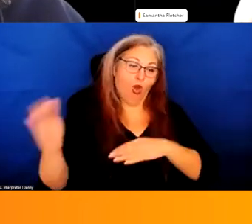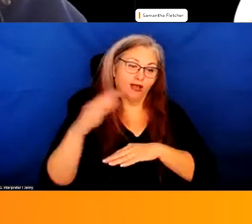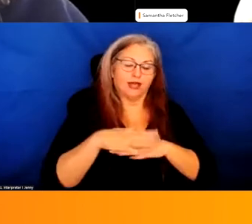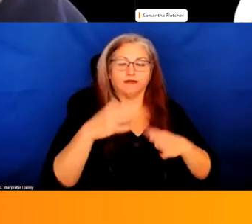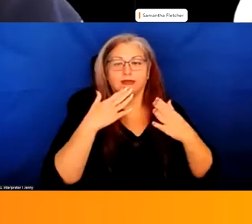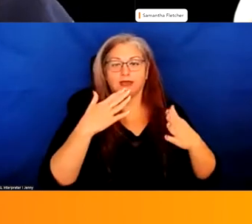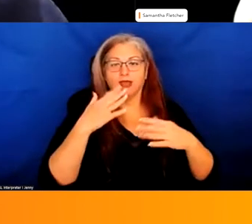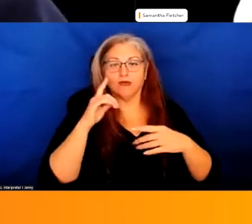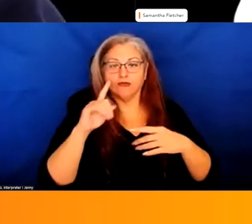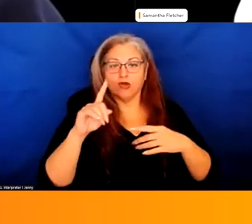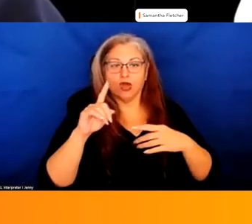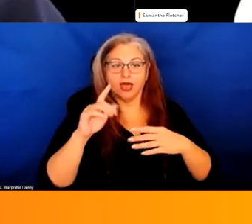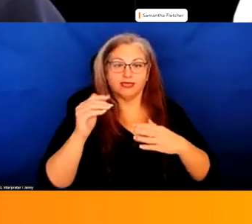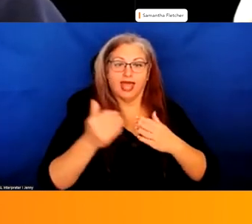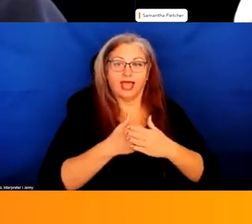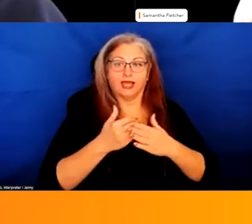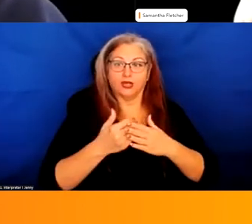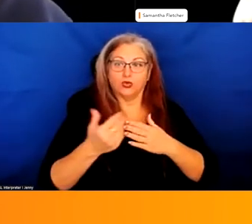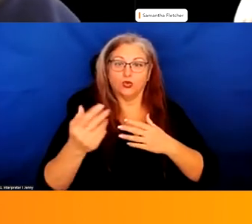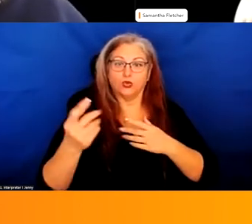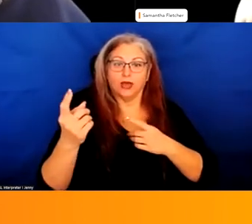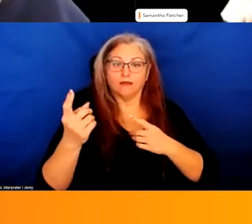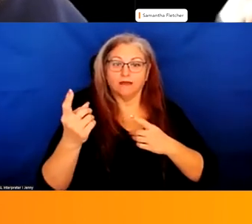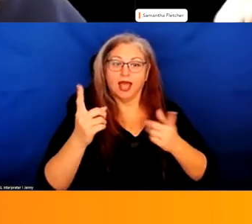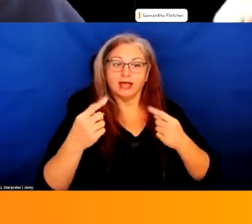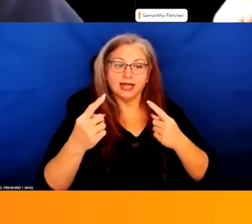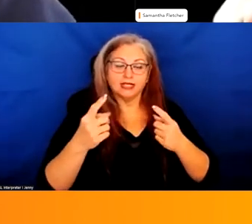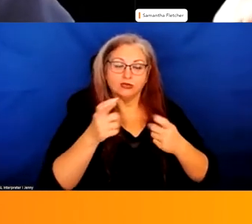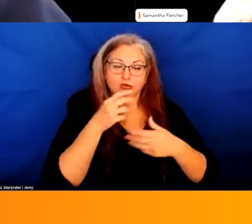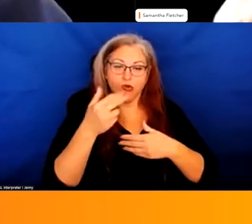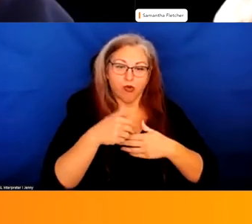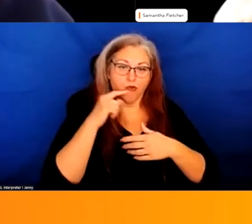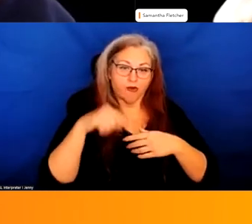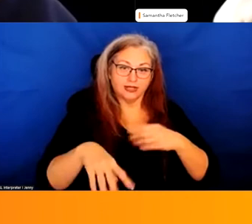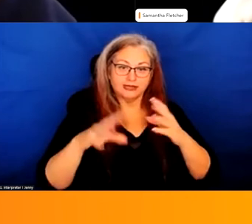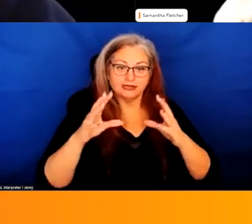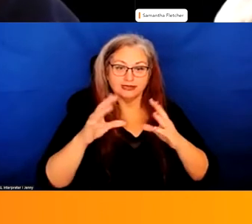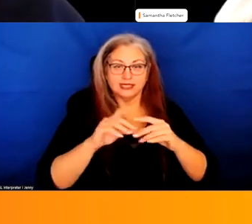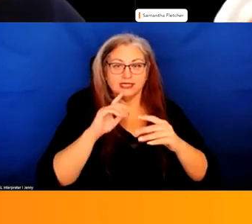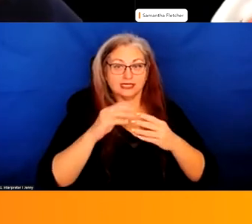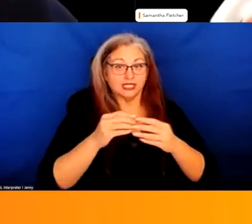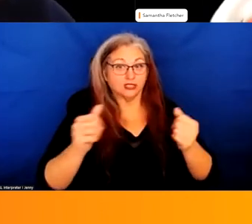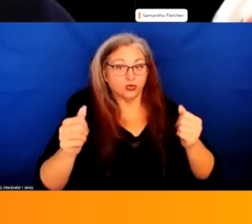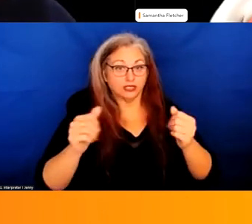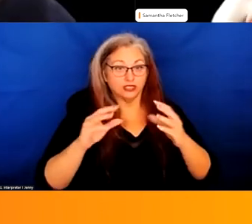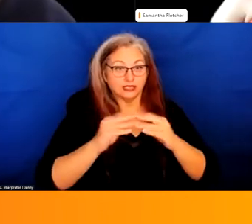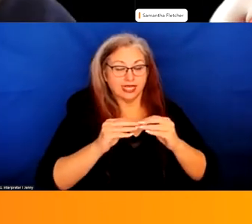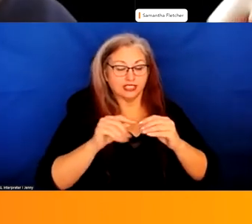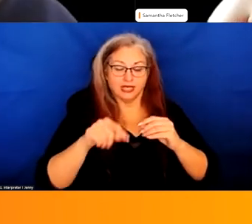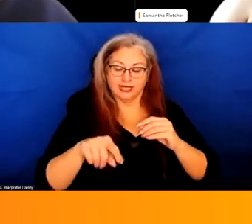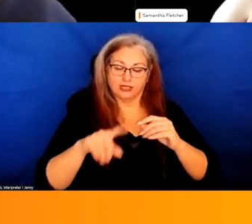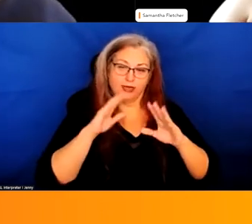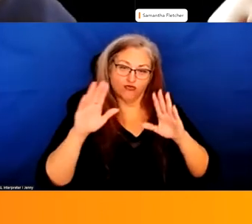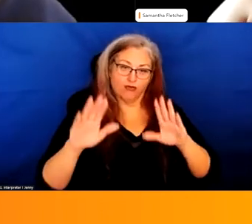our new attendees who have joined us for this session, the solution session. It's a great session to